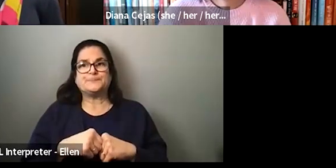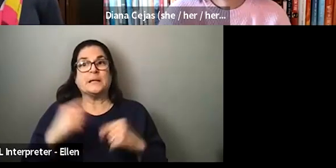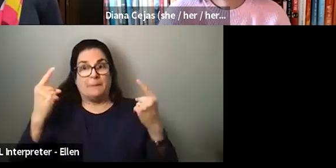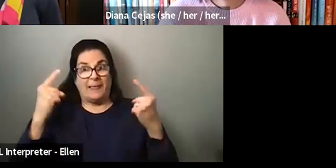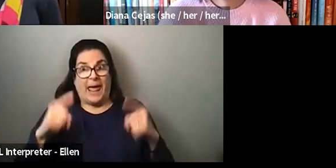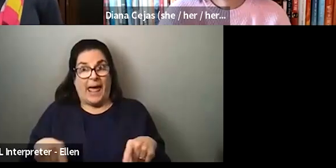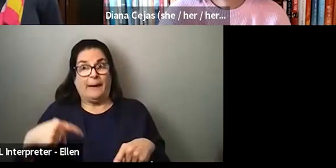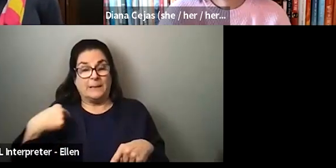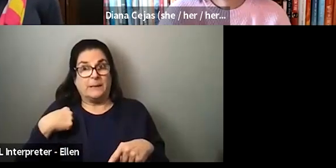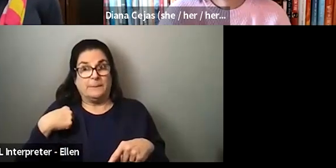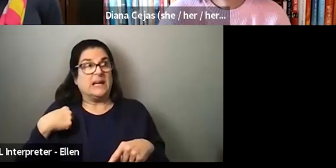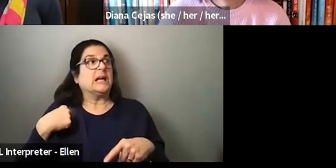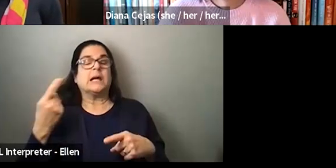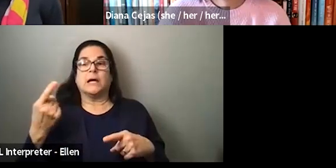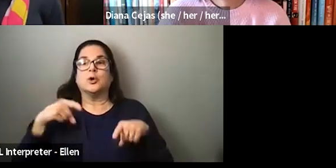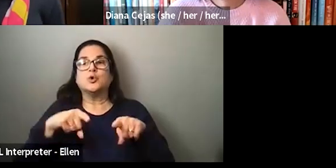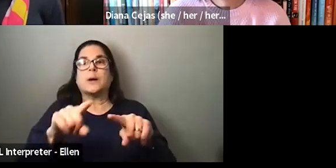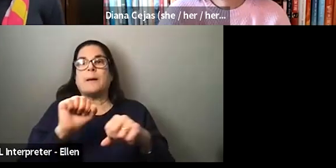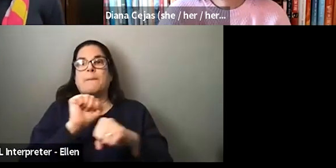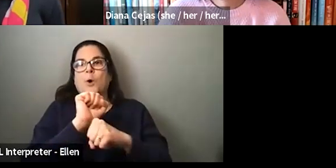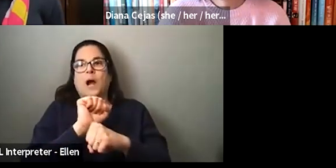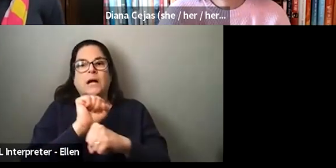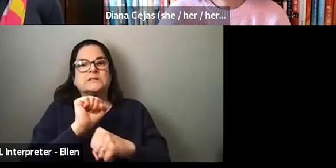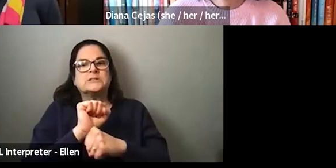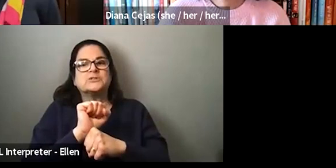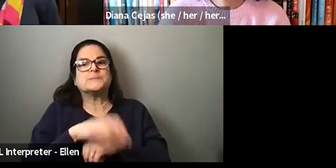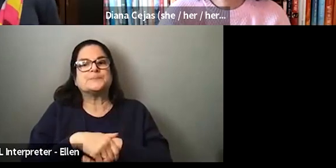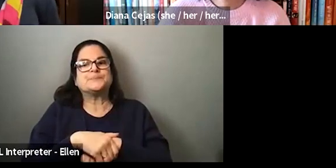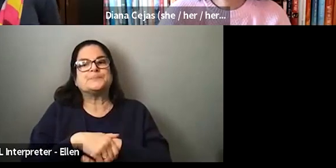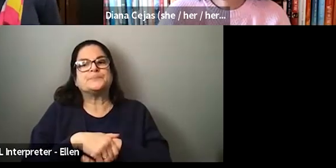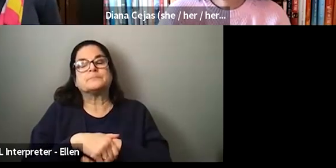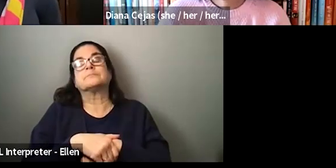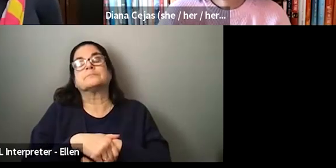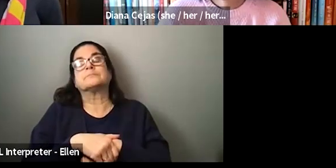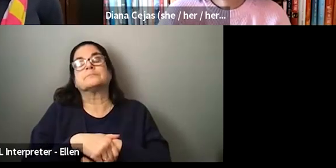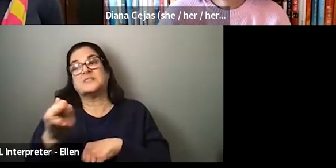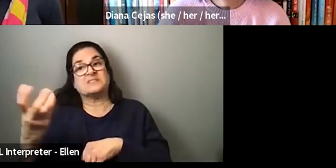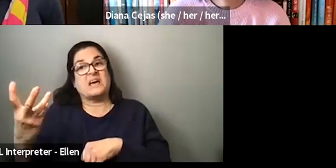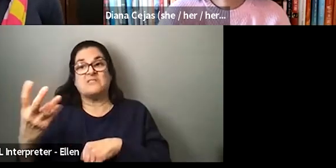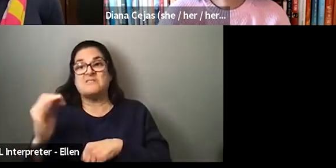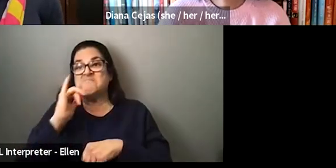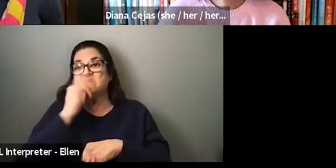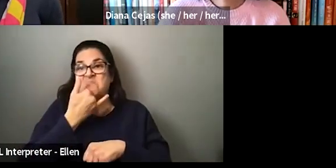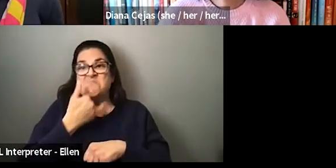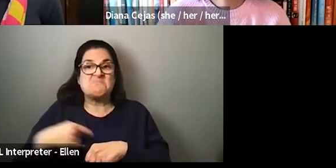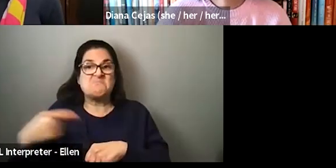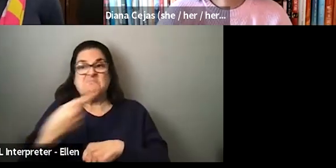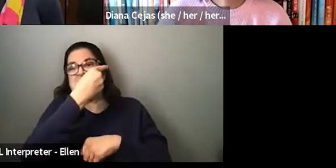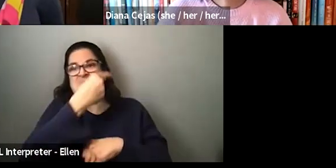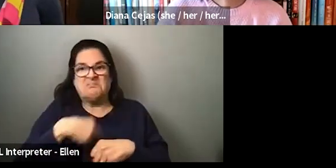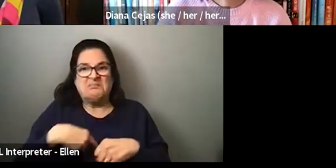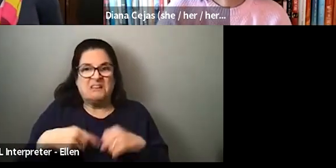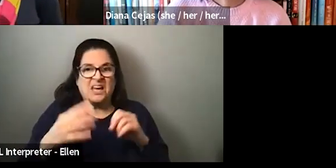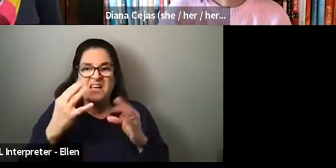to me in practice. So I, I definitely would say I had my fair share of inappropriate comments, sometimes